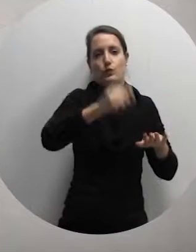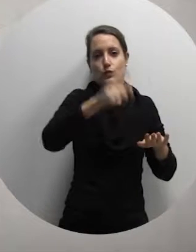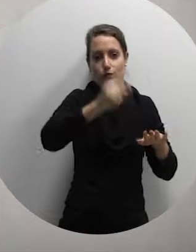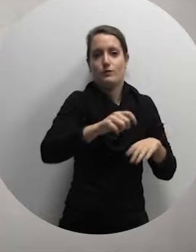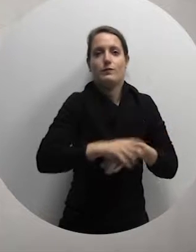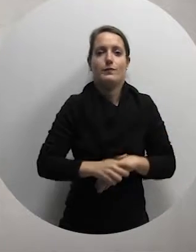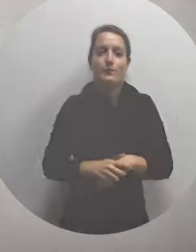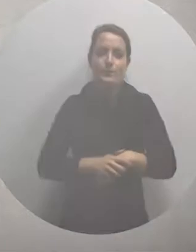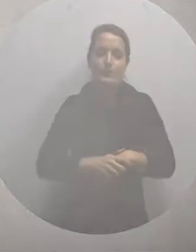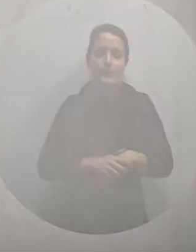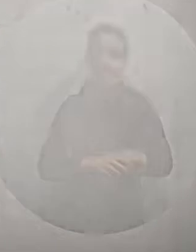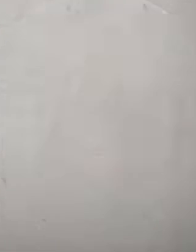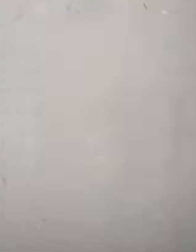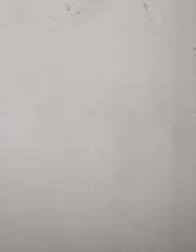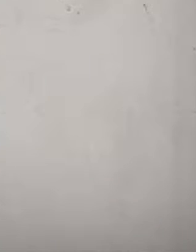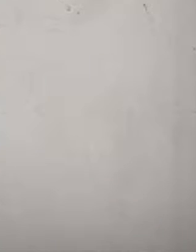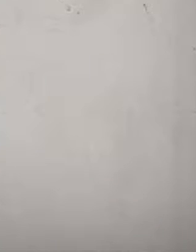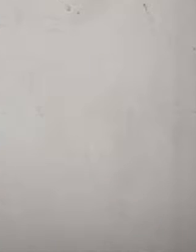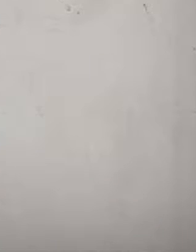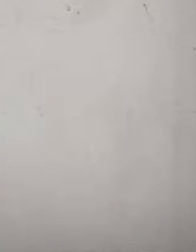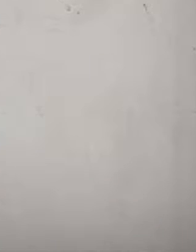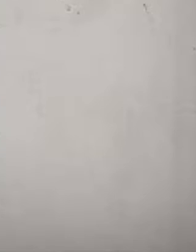And so, it was sold by auction.